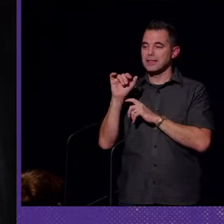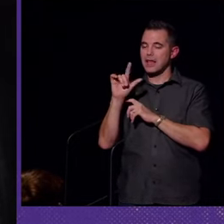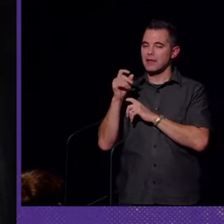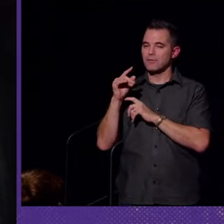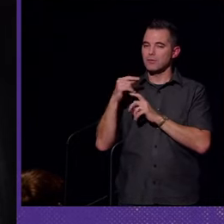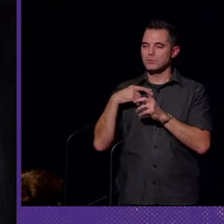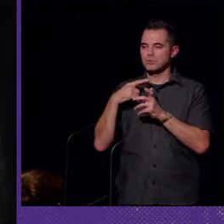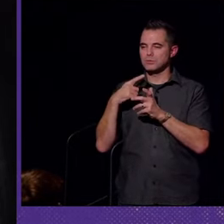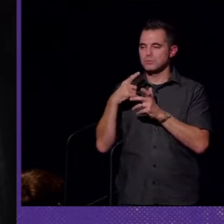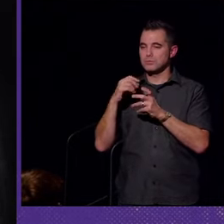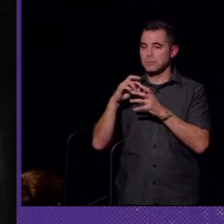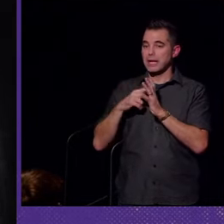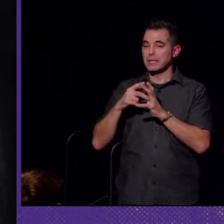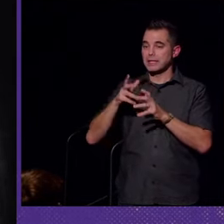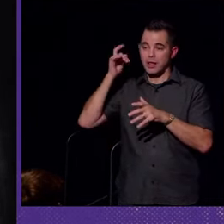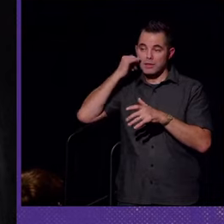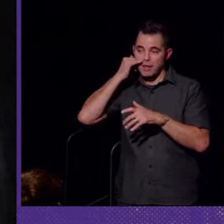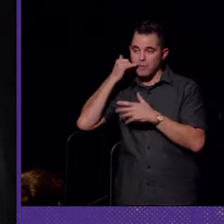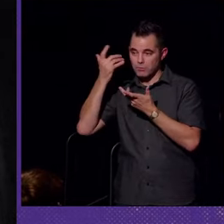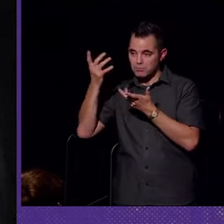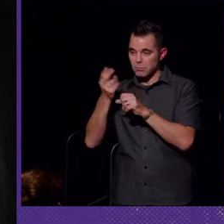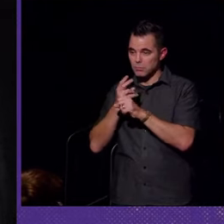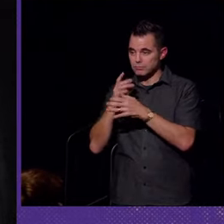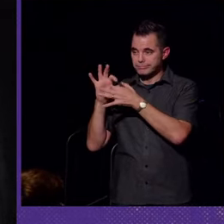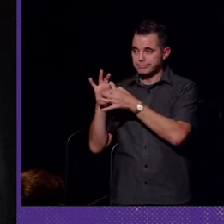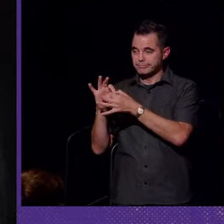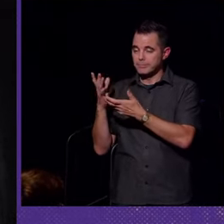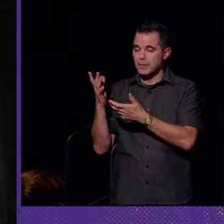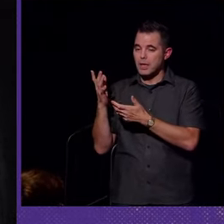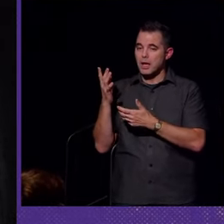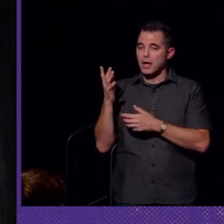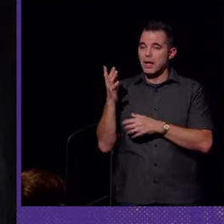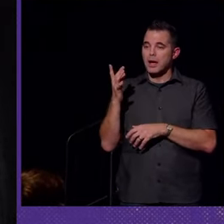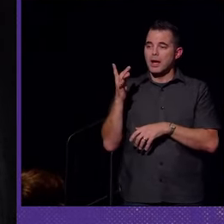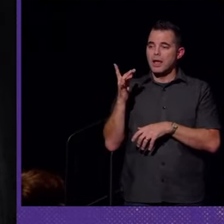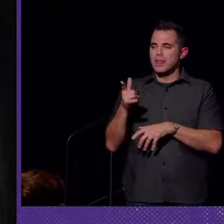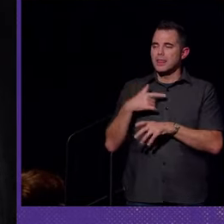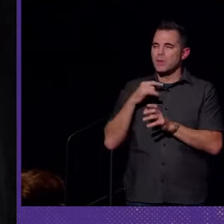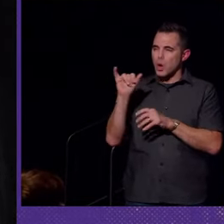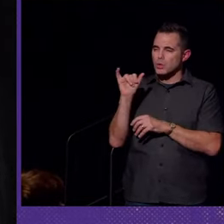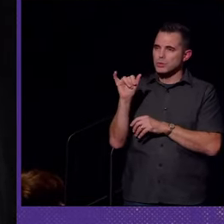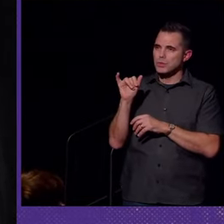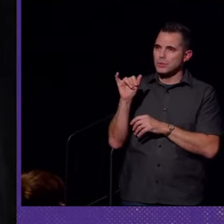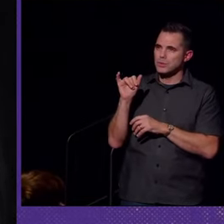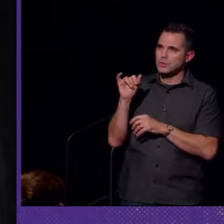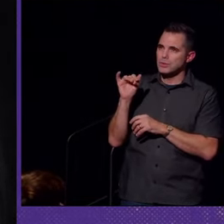made me able to hear on the telephone. Um, they were also